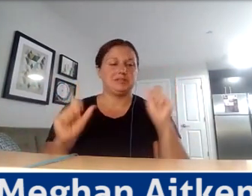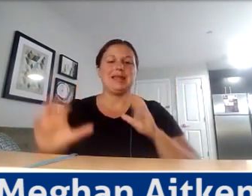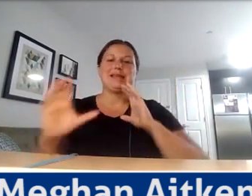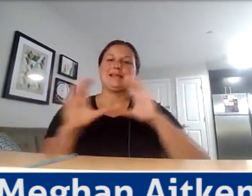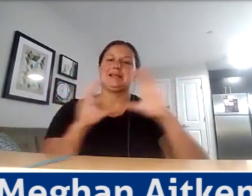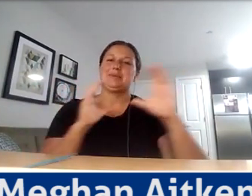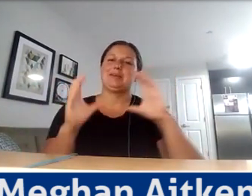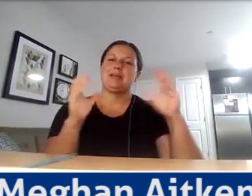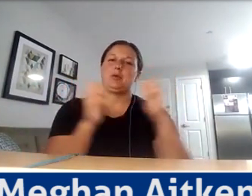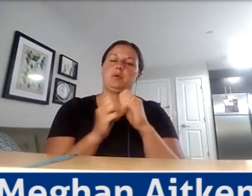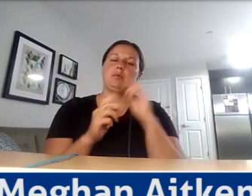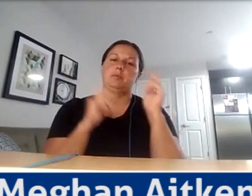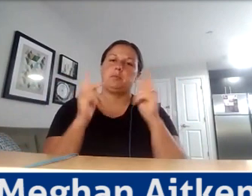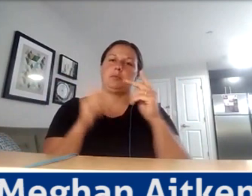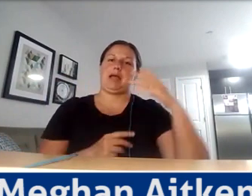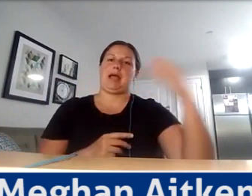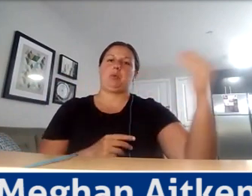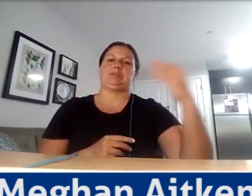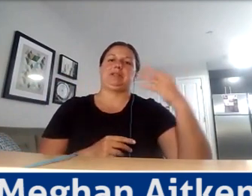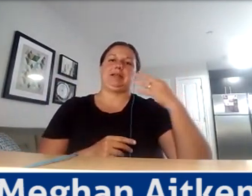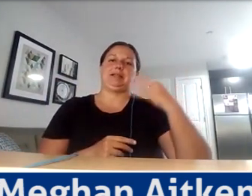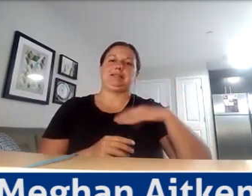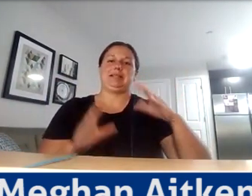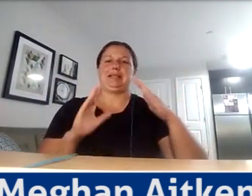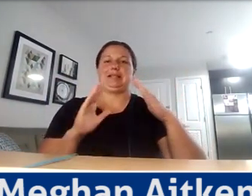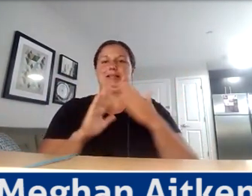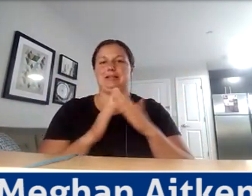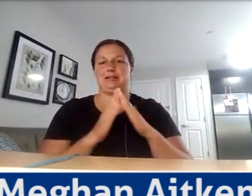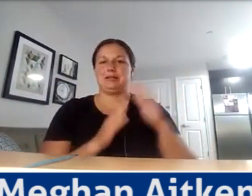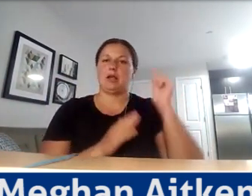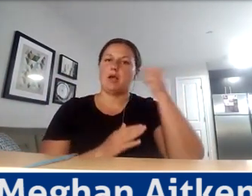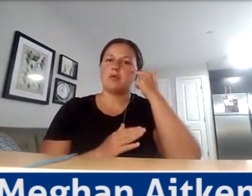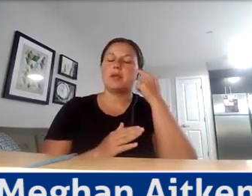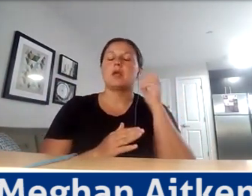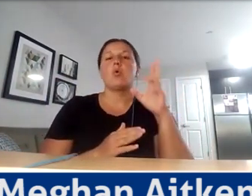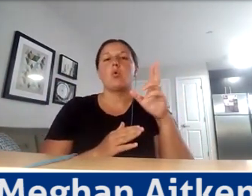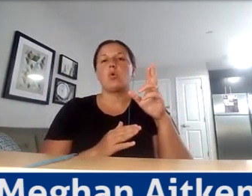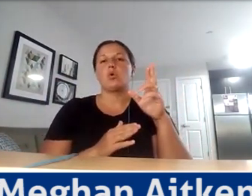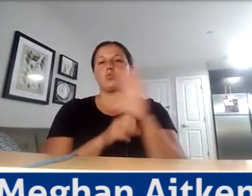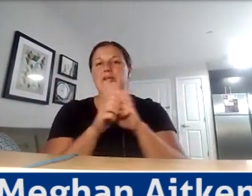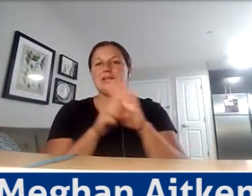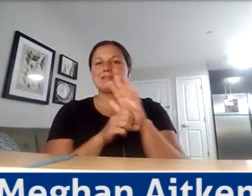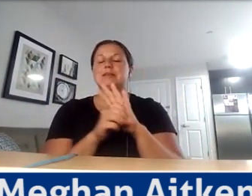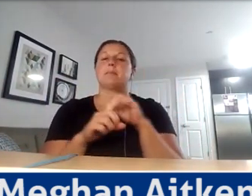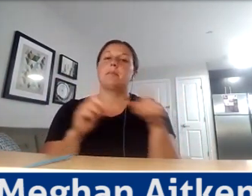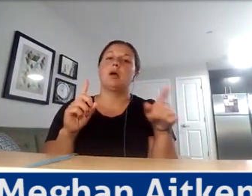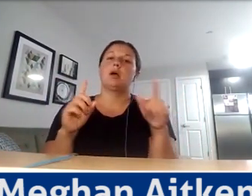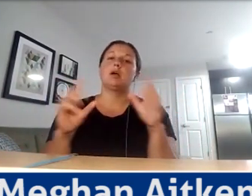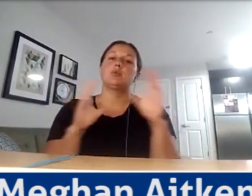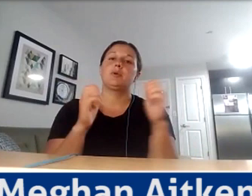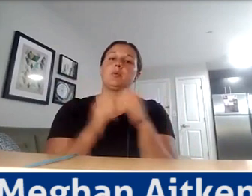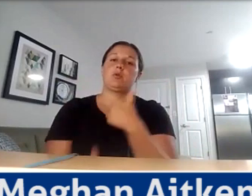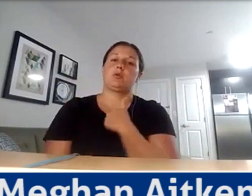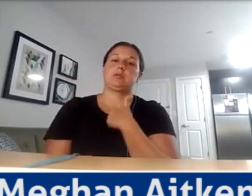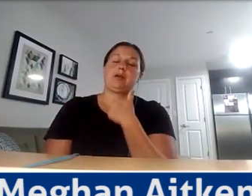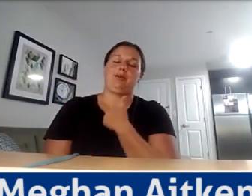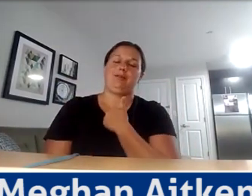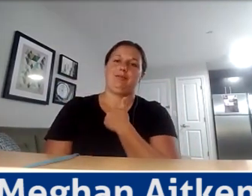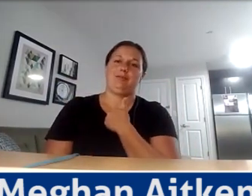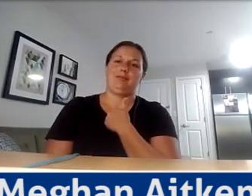of the city government or outside of Pittsburgh or the region, but communicate with ourselves to better